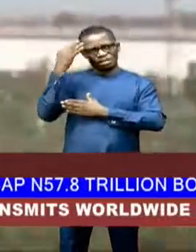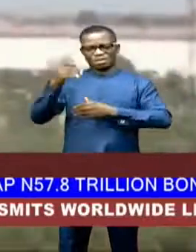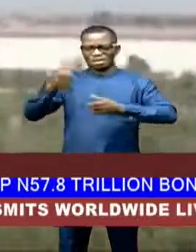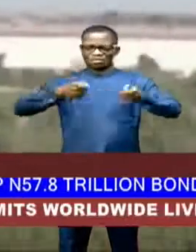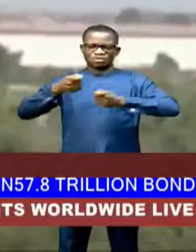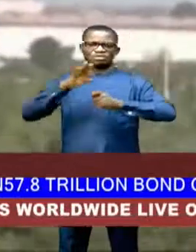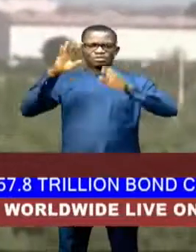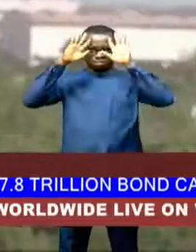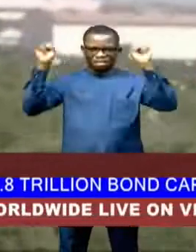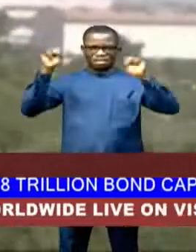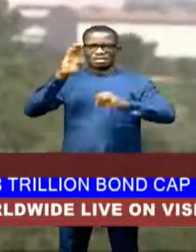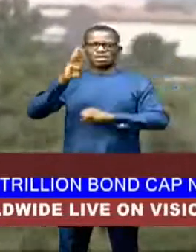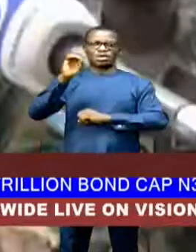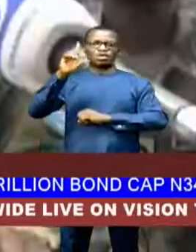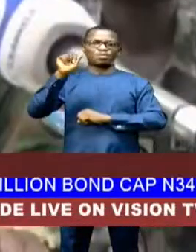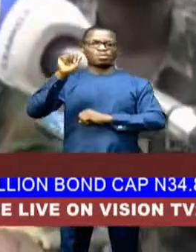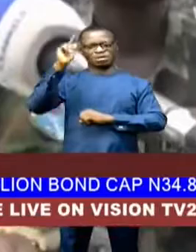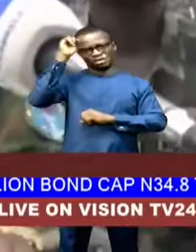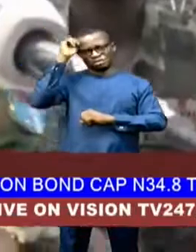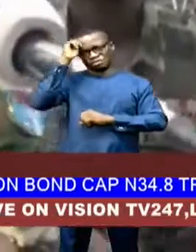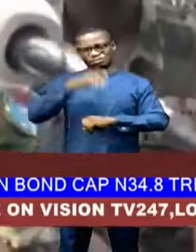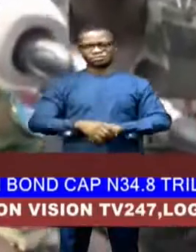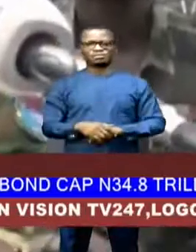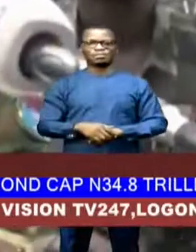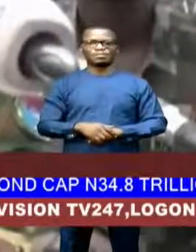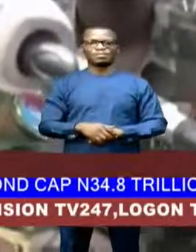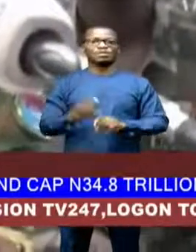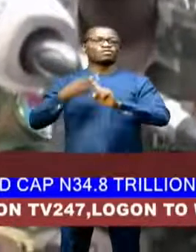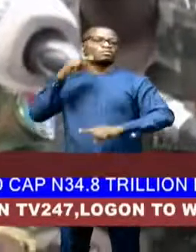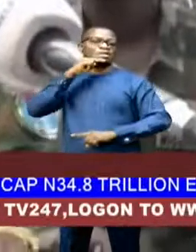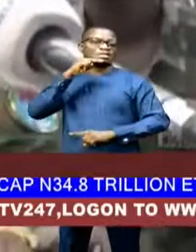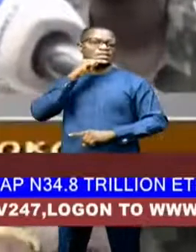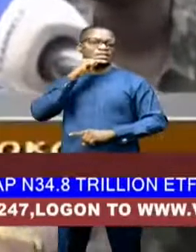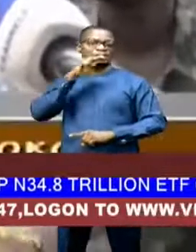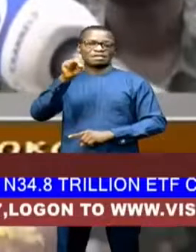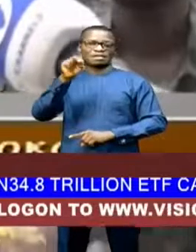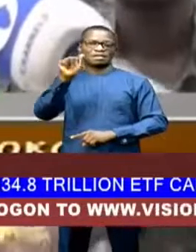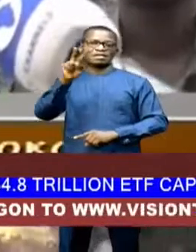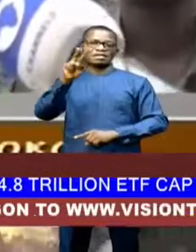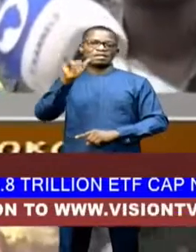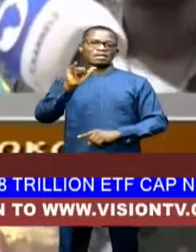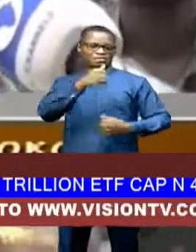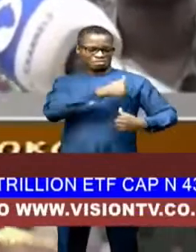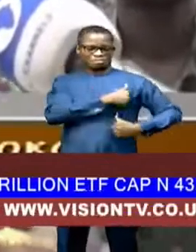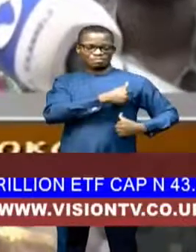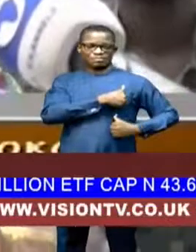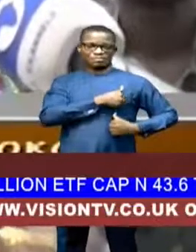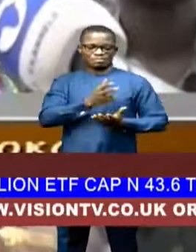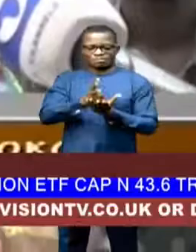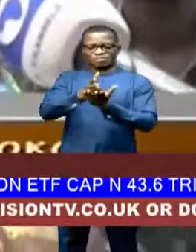of President Bola Amir Tinubu. On the part of the Nigerian Navy Ship Lugard, we shall not rest on our oars.